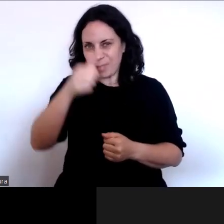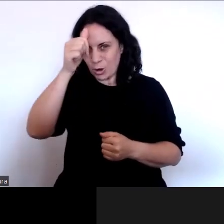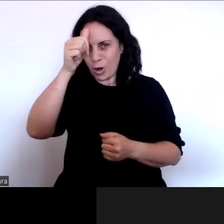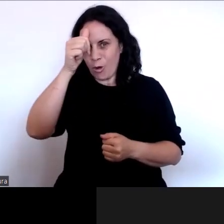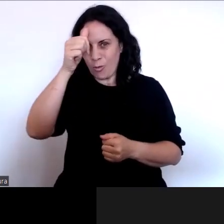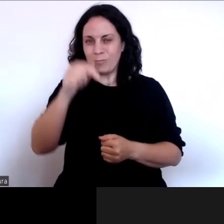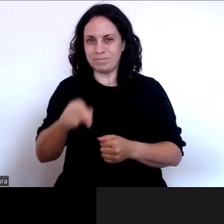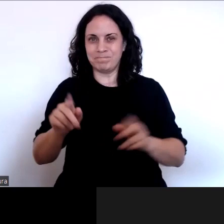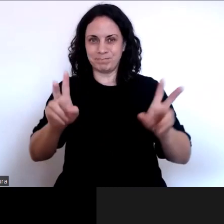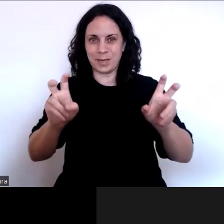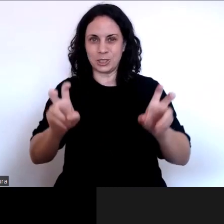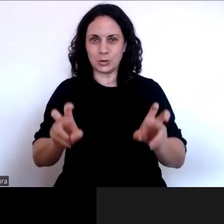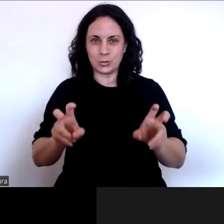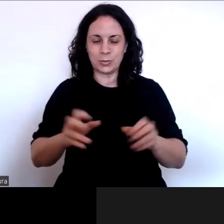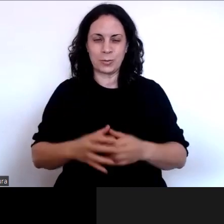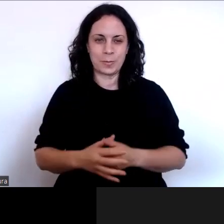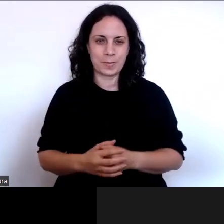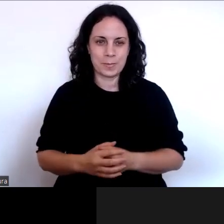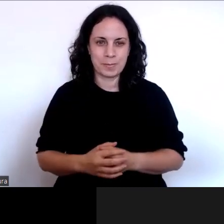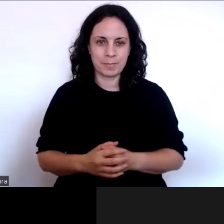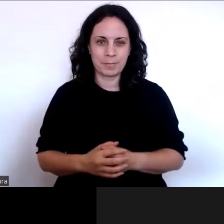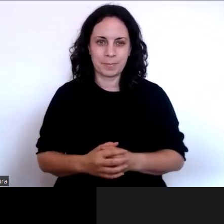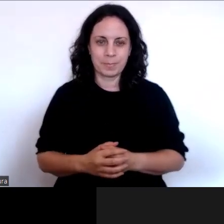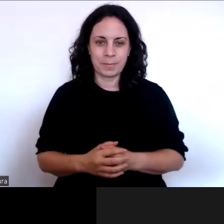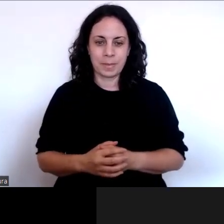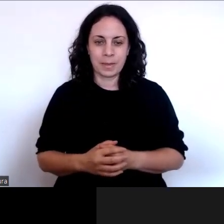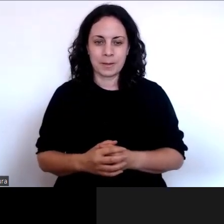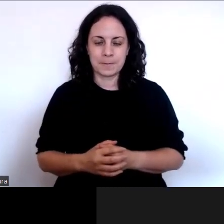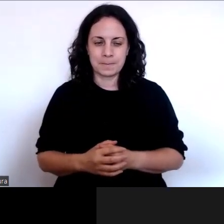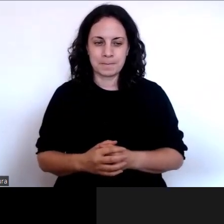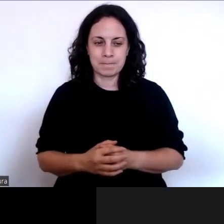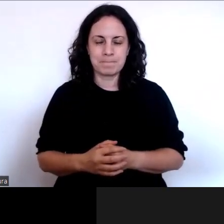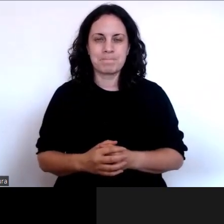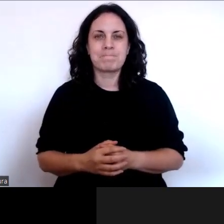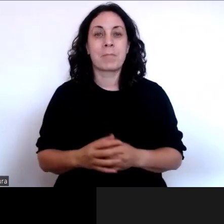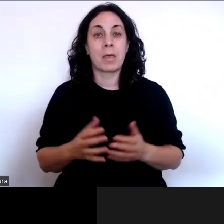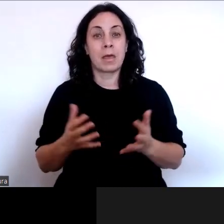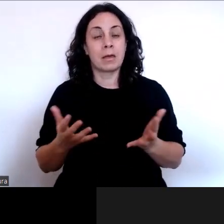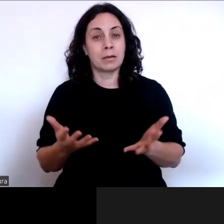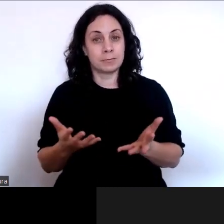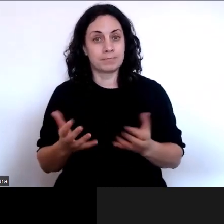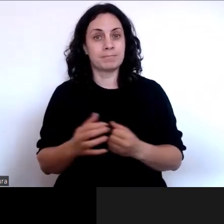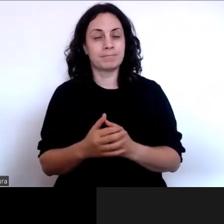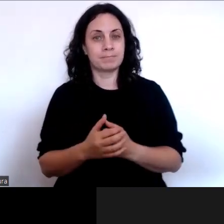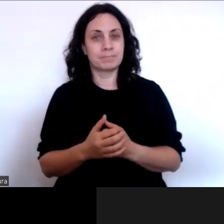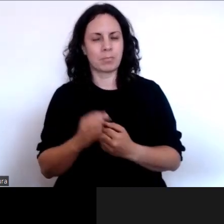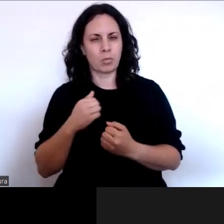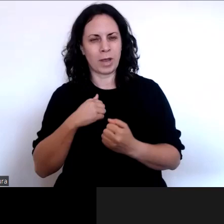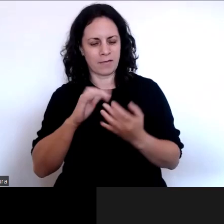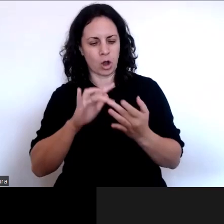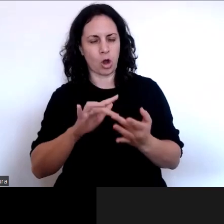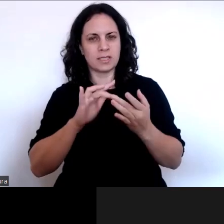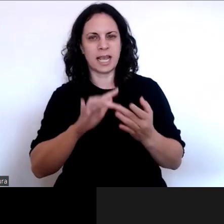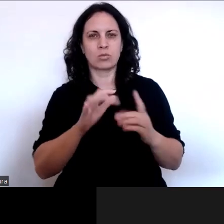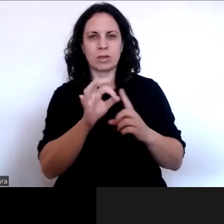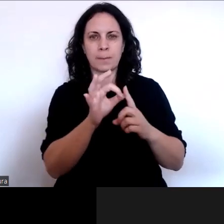We are in touch with some Pacific people's organisations,